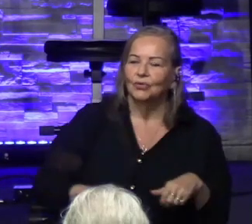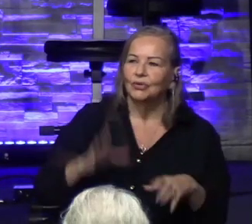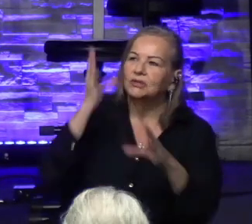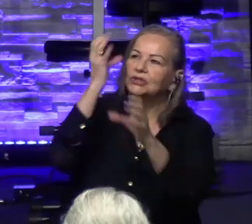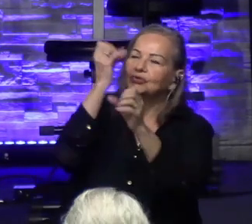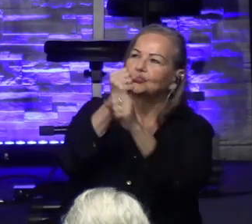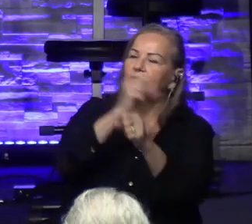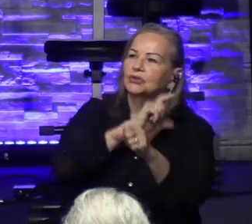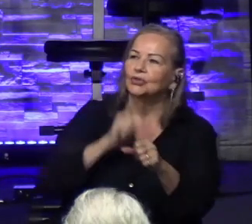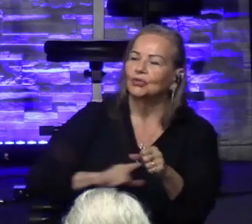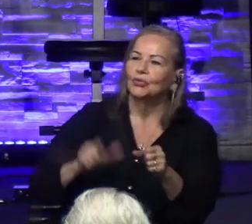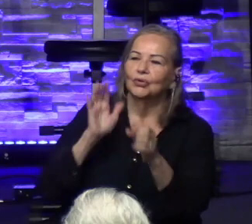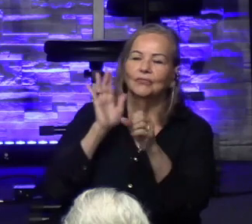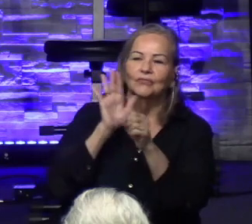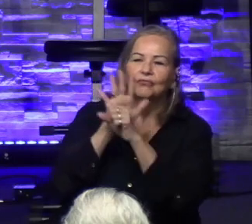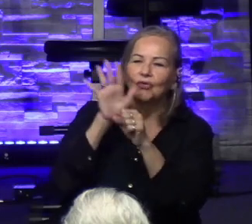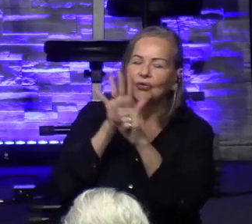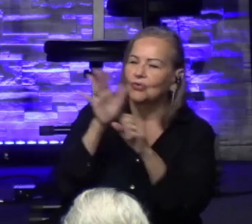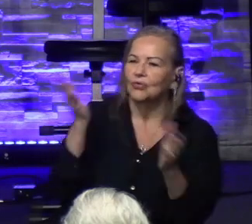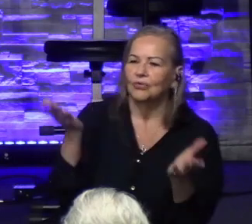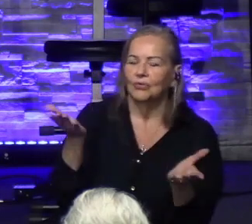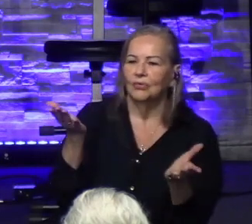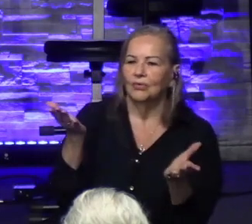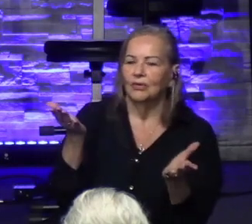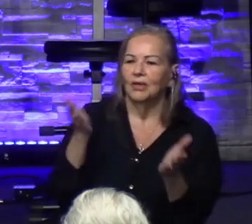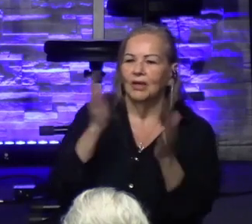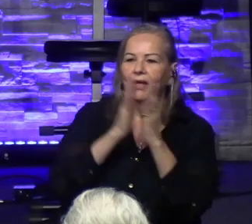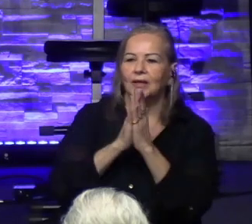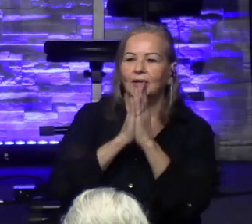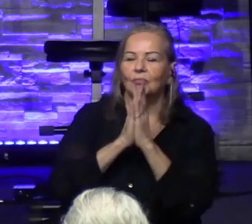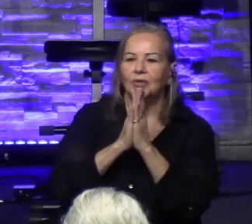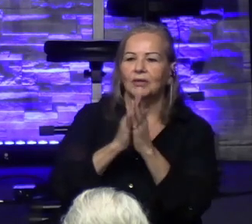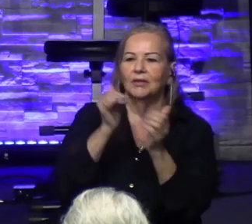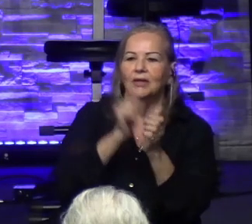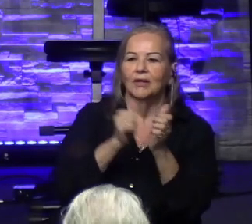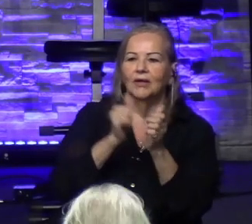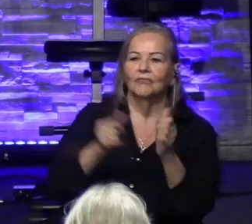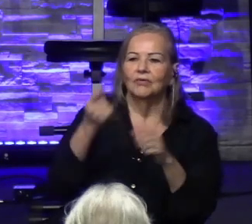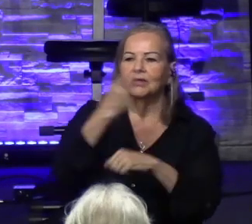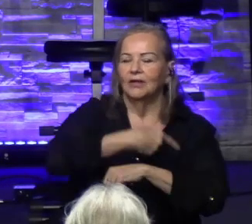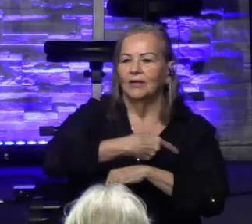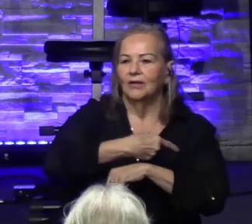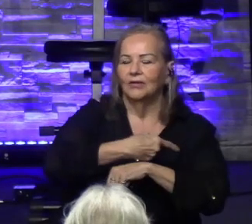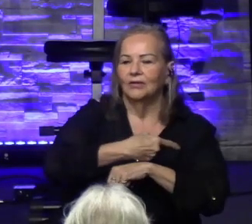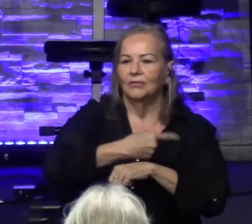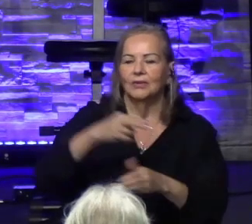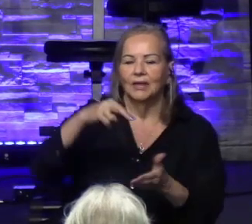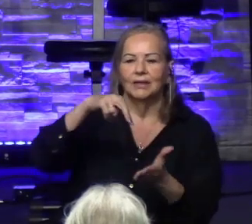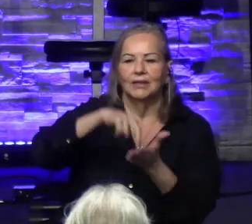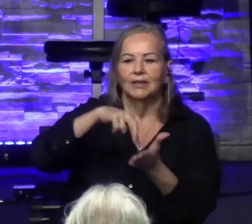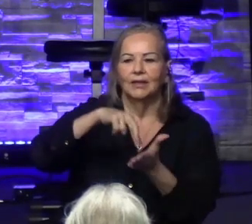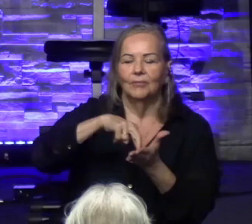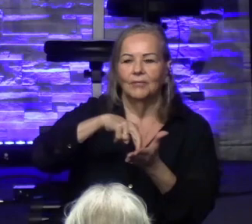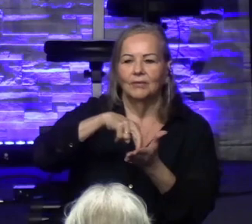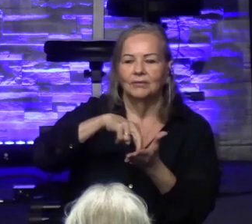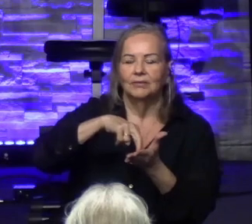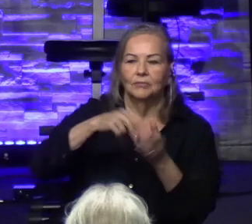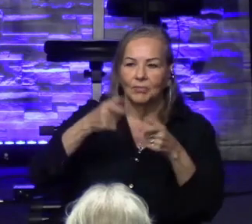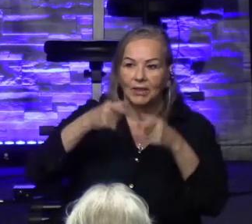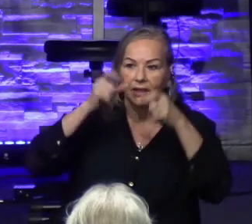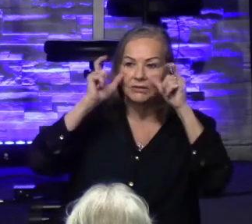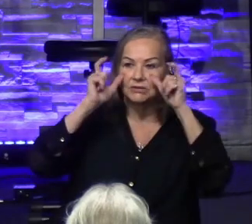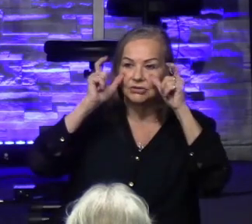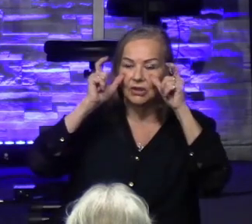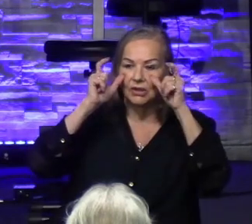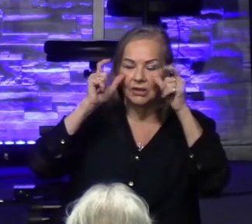Lord. And it's a prayer I've just been reading every morning as I get up out of bed, put on my glasses, or else I can't read anything, and